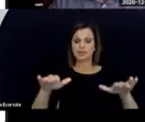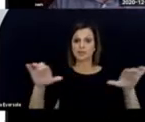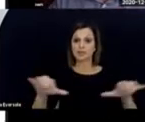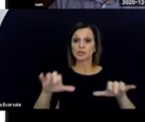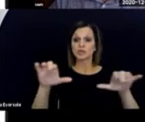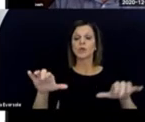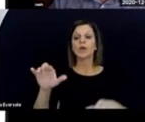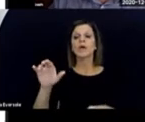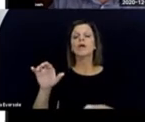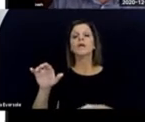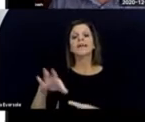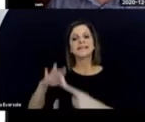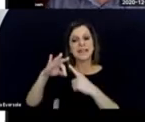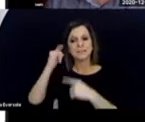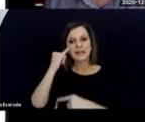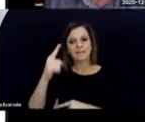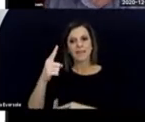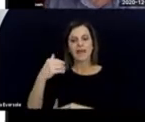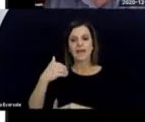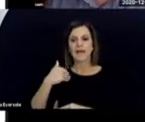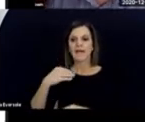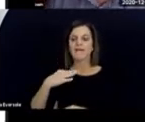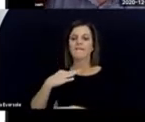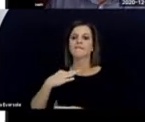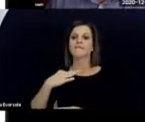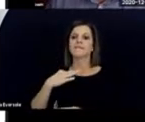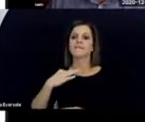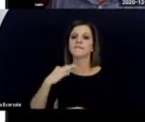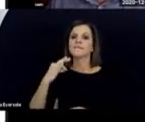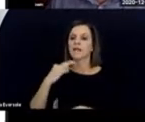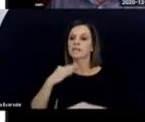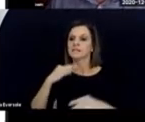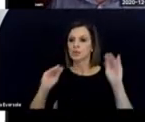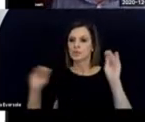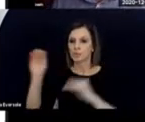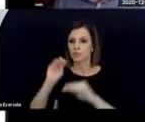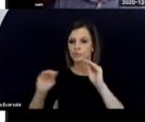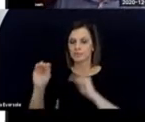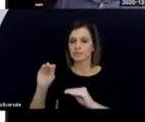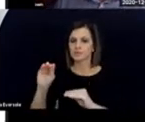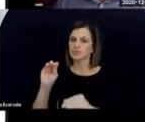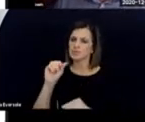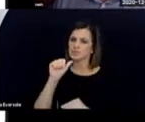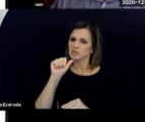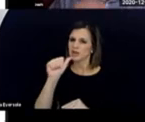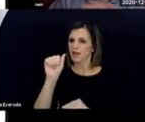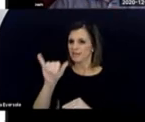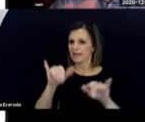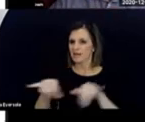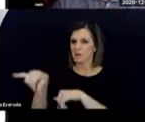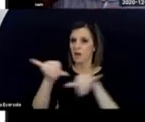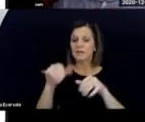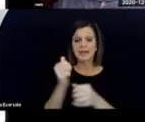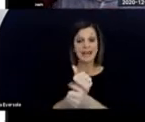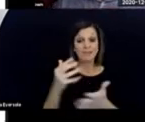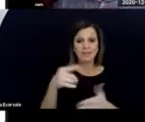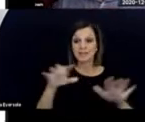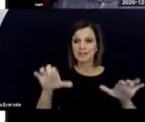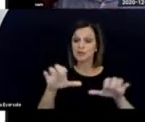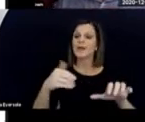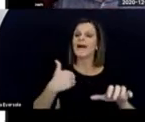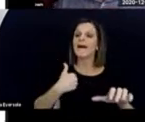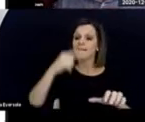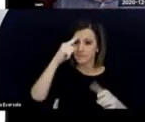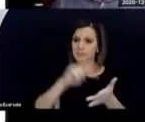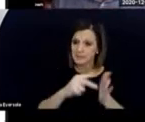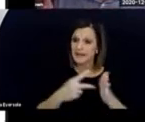does, unless they've got involuntary movements, which are not that common in my experience, everything they do has